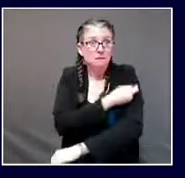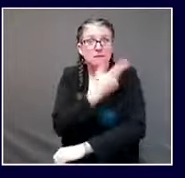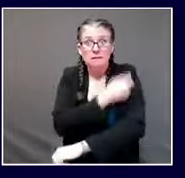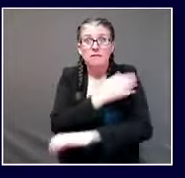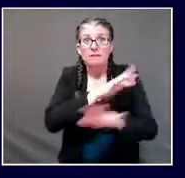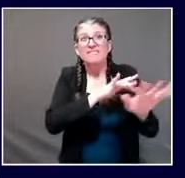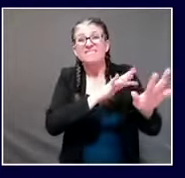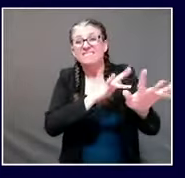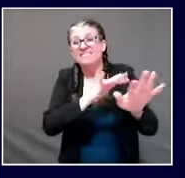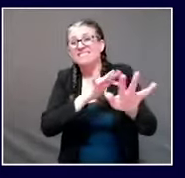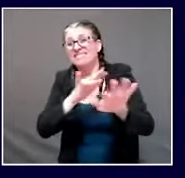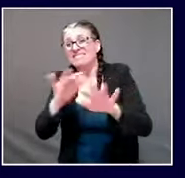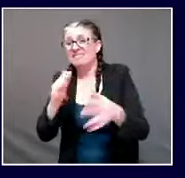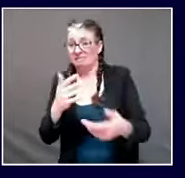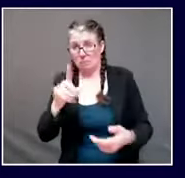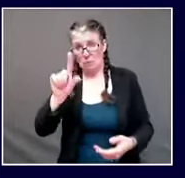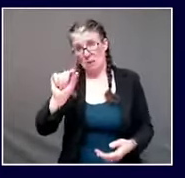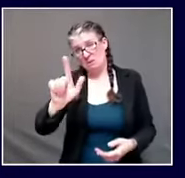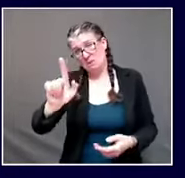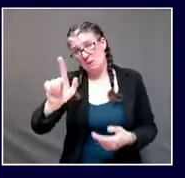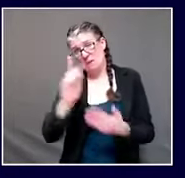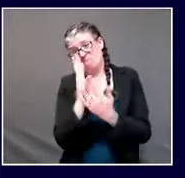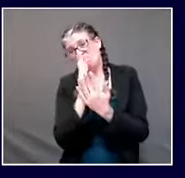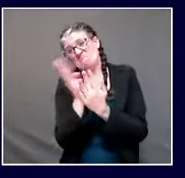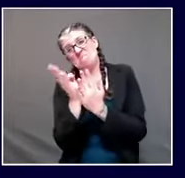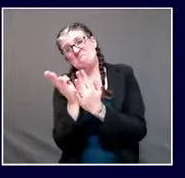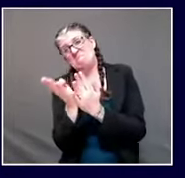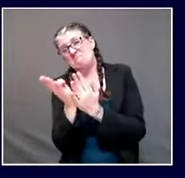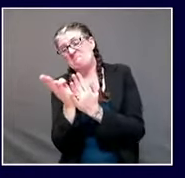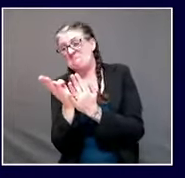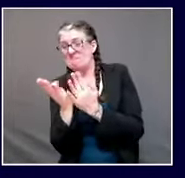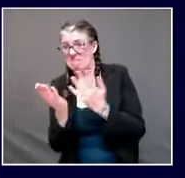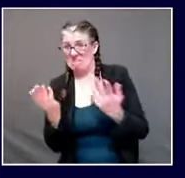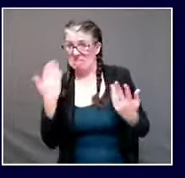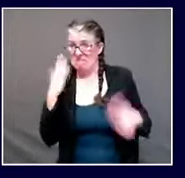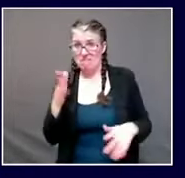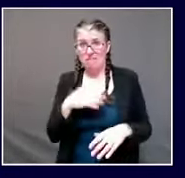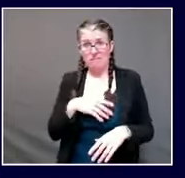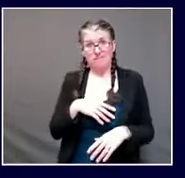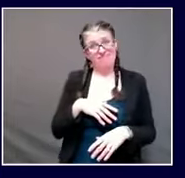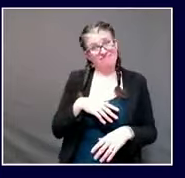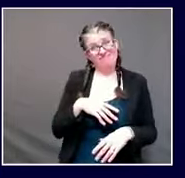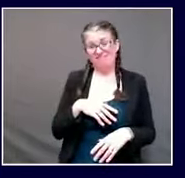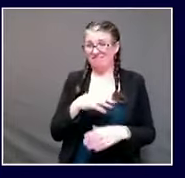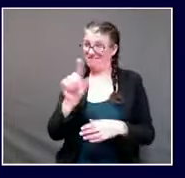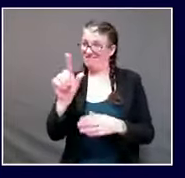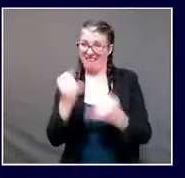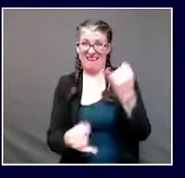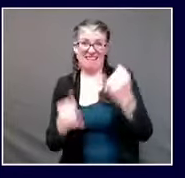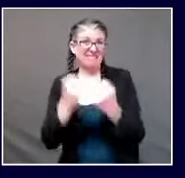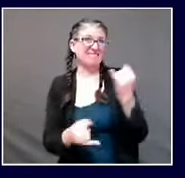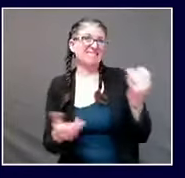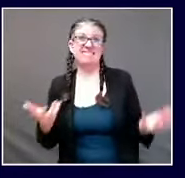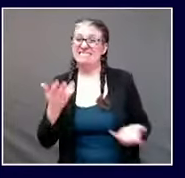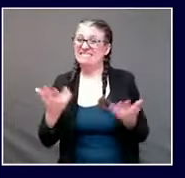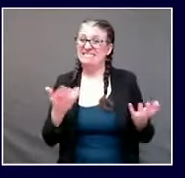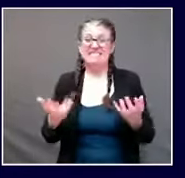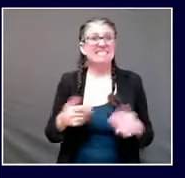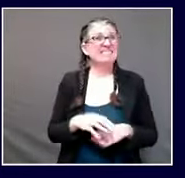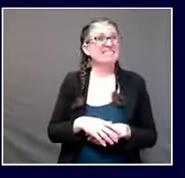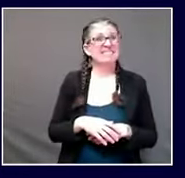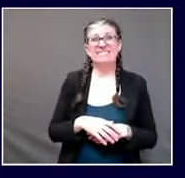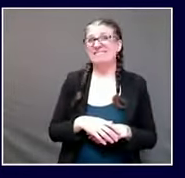This is pandemic. So, I